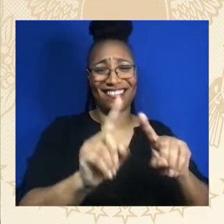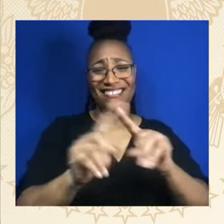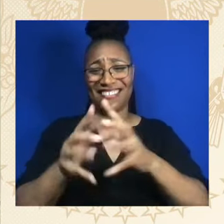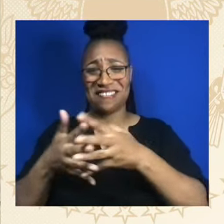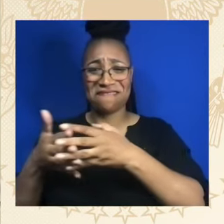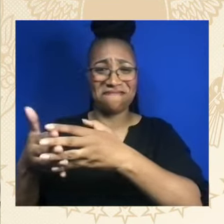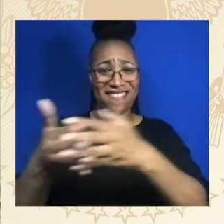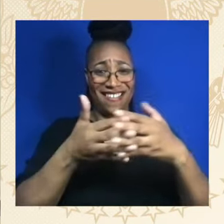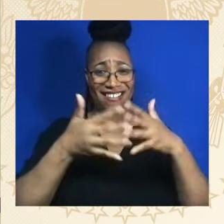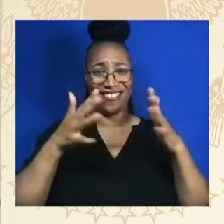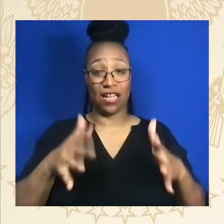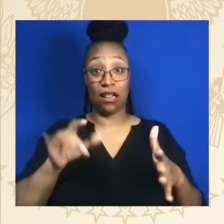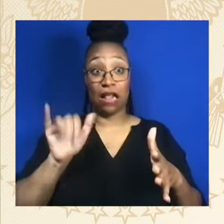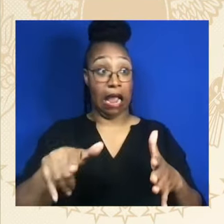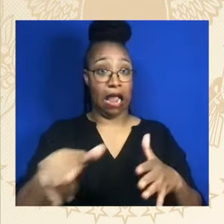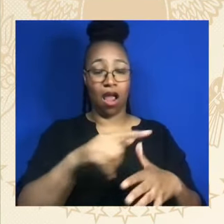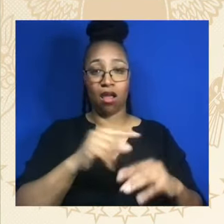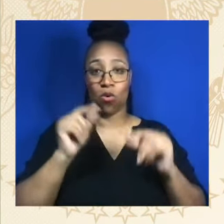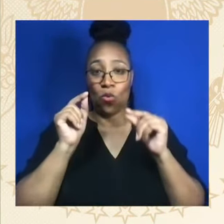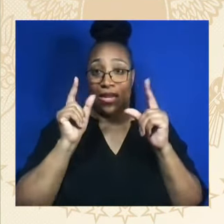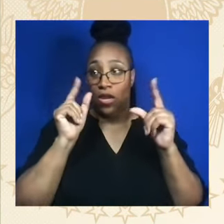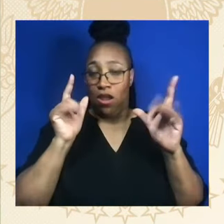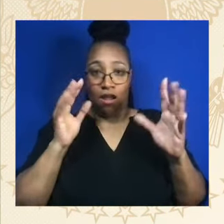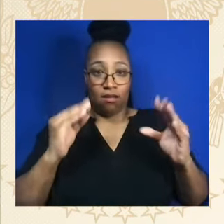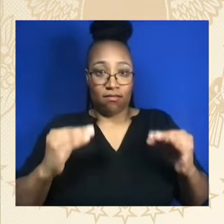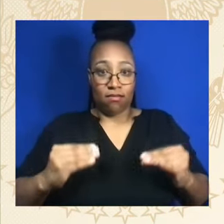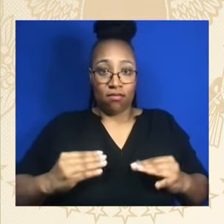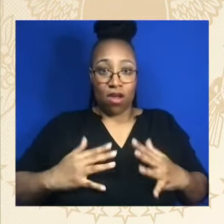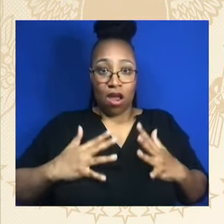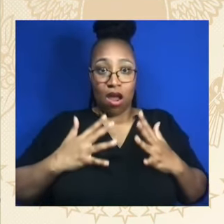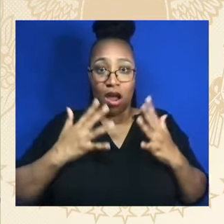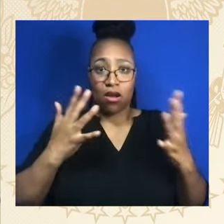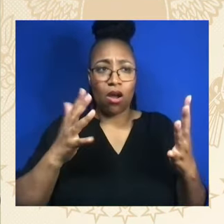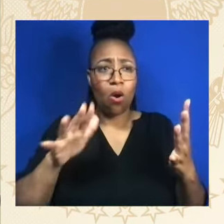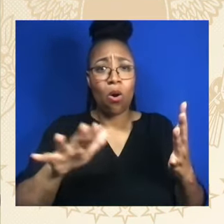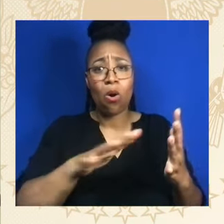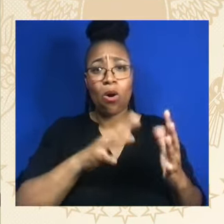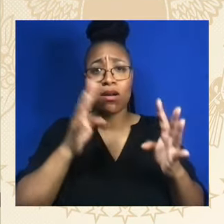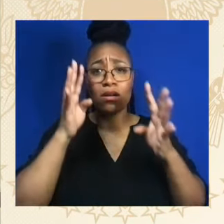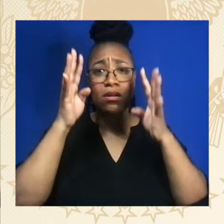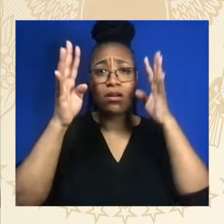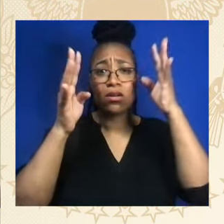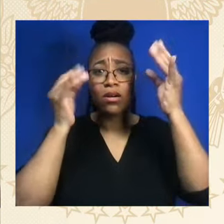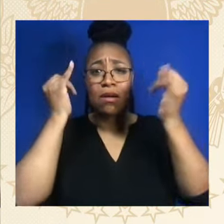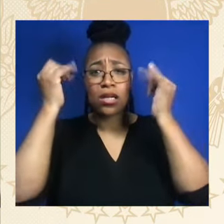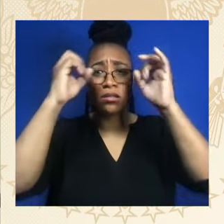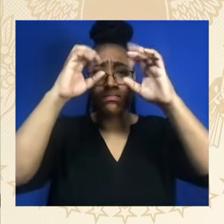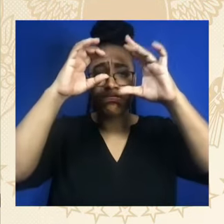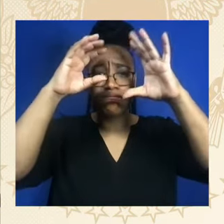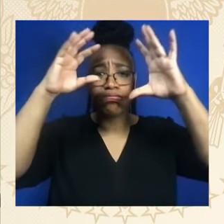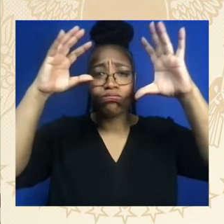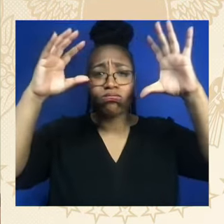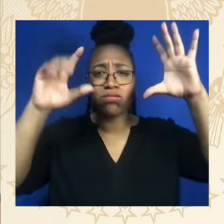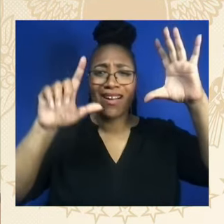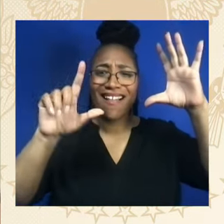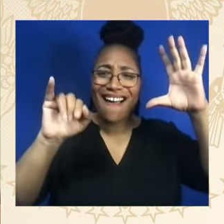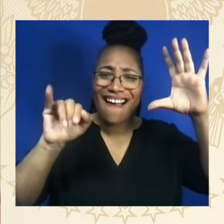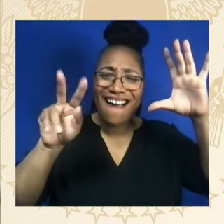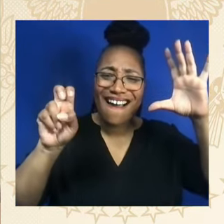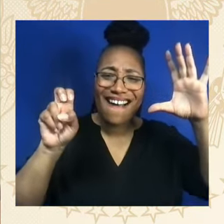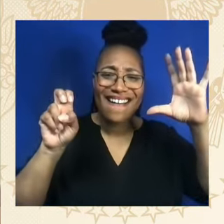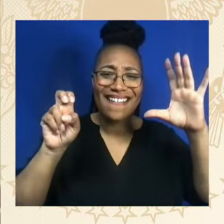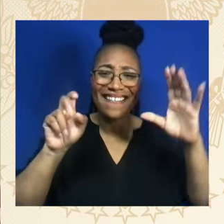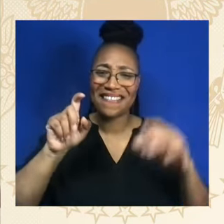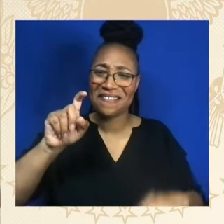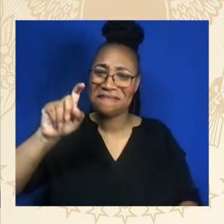And as we work then to carry that baton further, let us continue to make progress